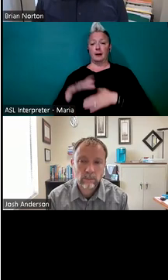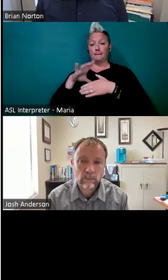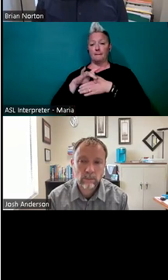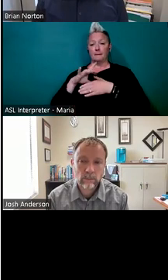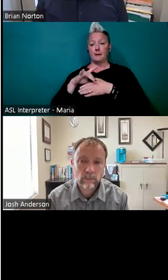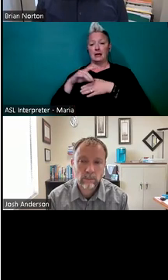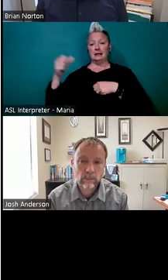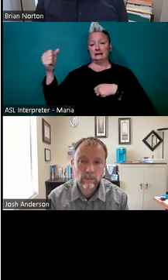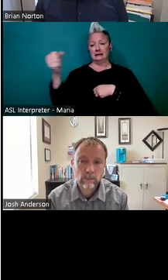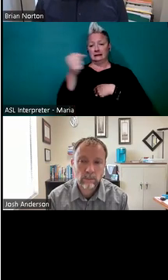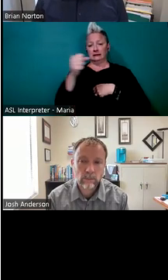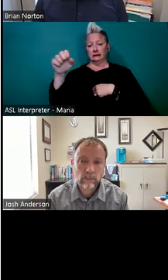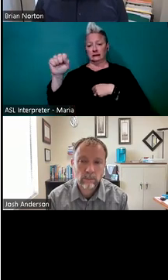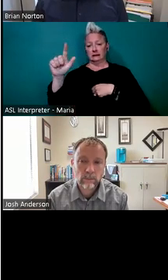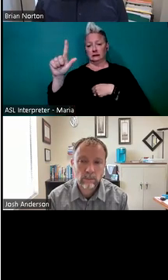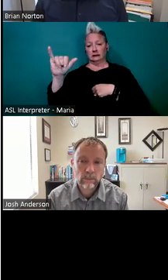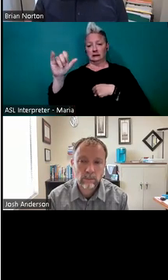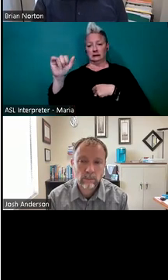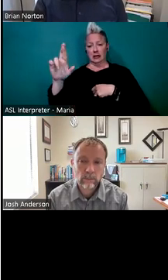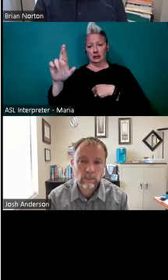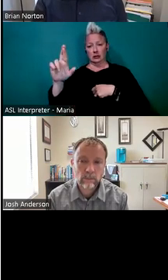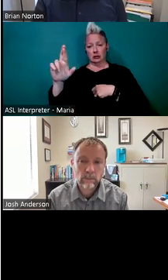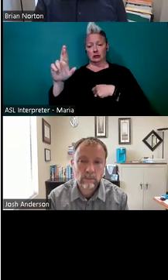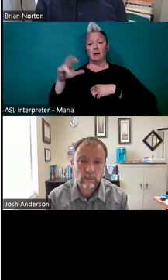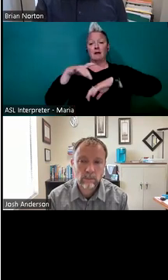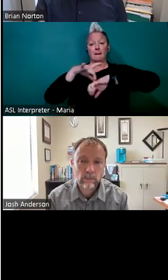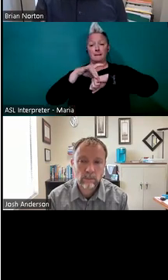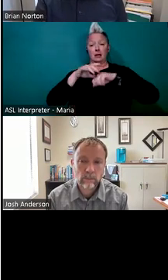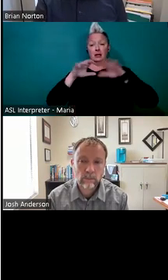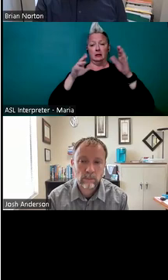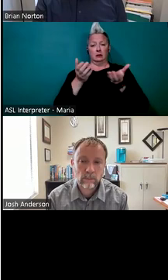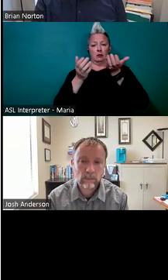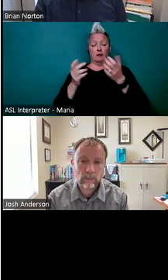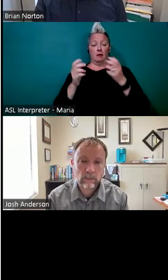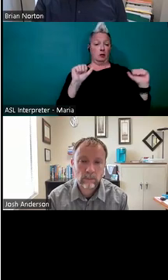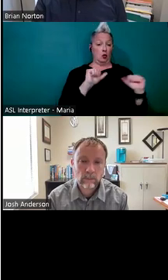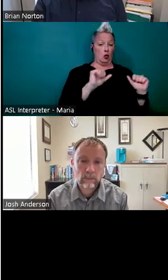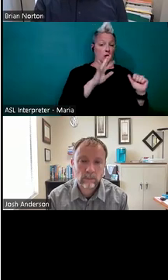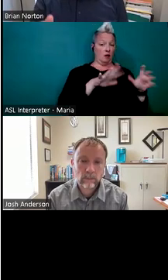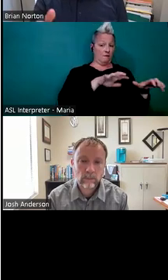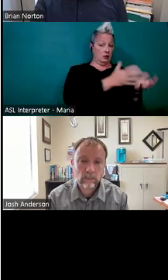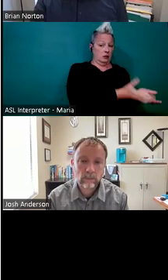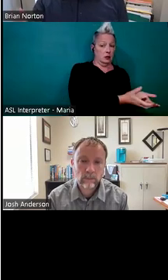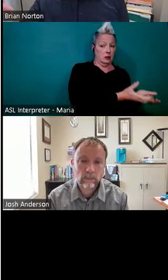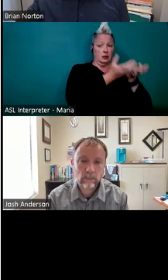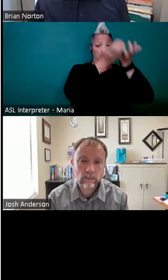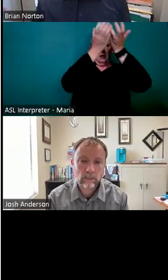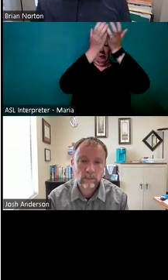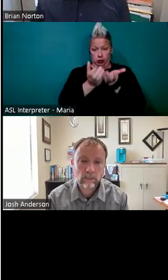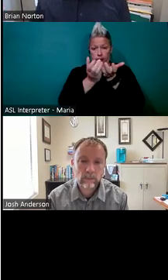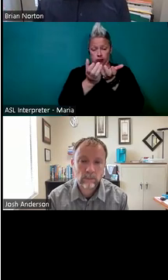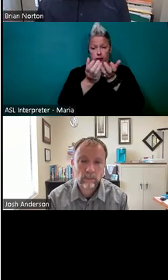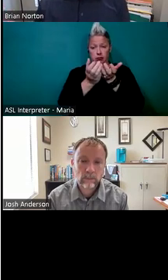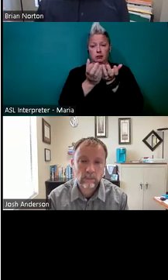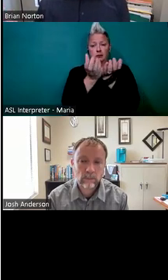and one of the things this person has to do is get the meat from the cooler or the freezer and transport it over